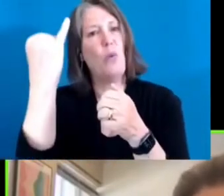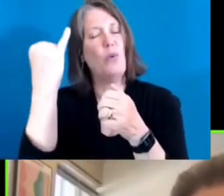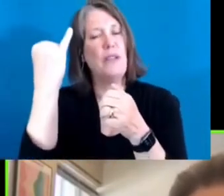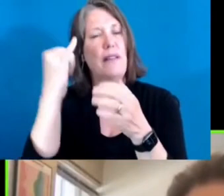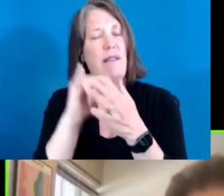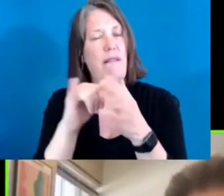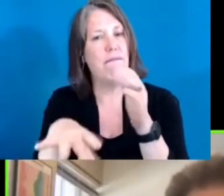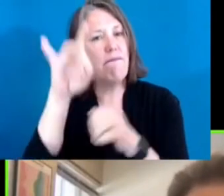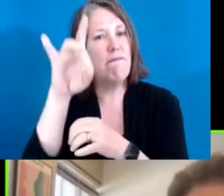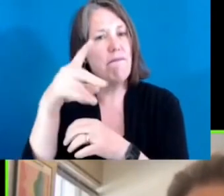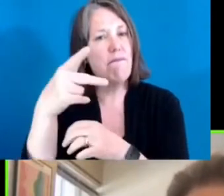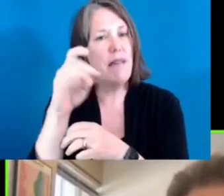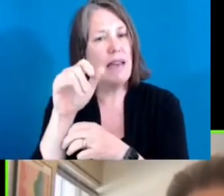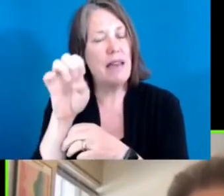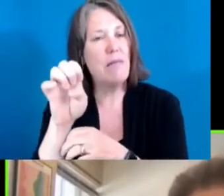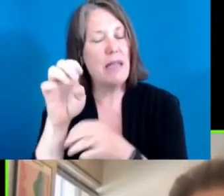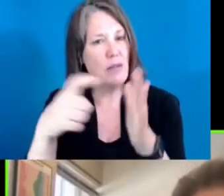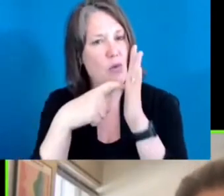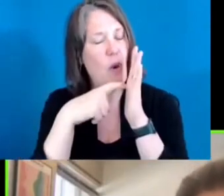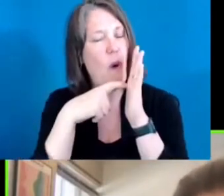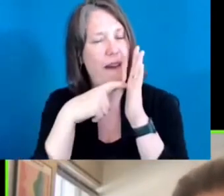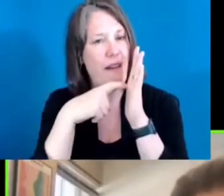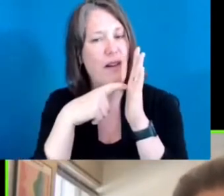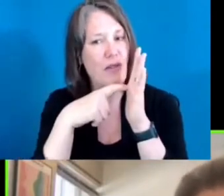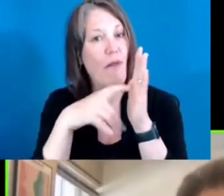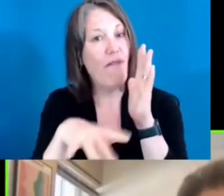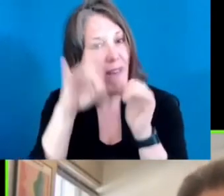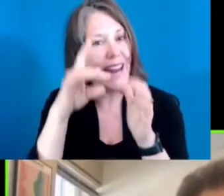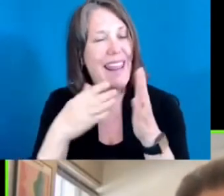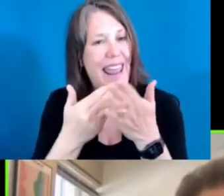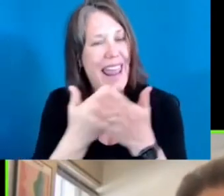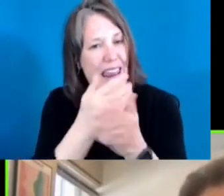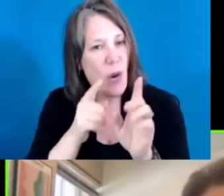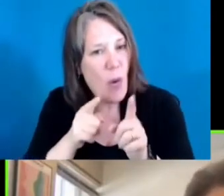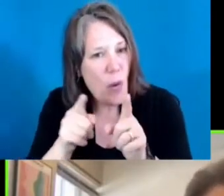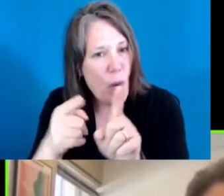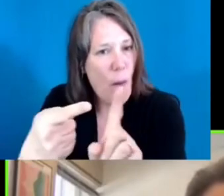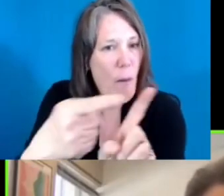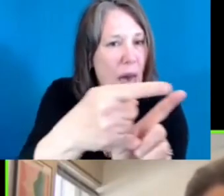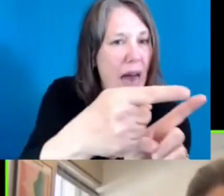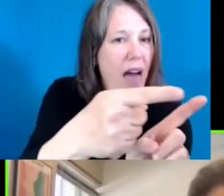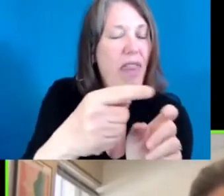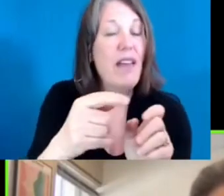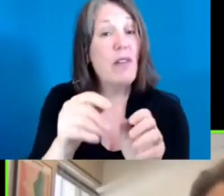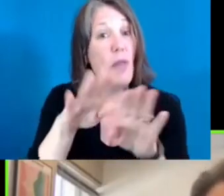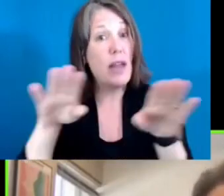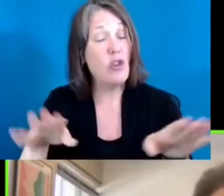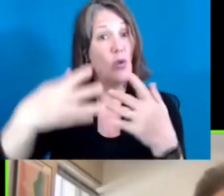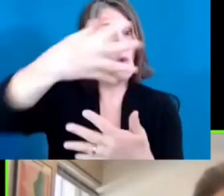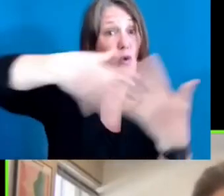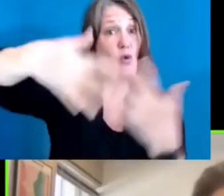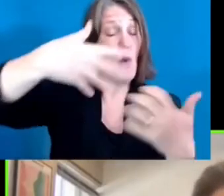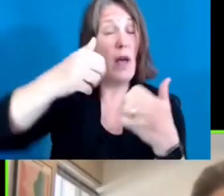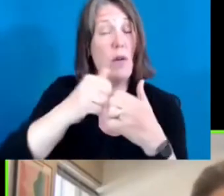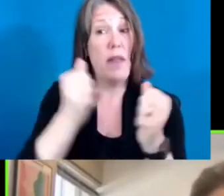finding peace requires finding a new path so that our children are surrounded by all of